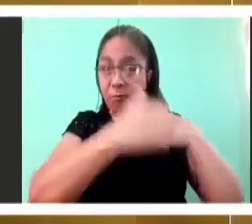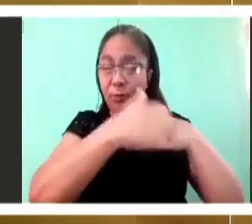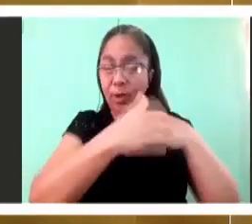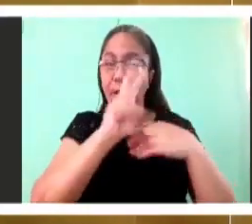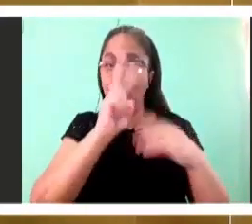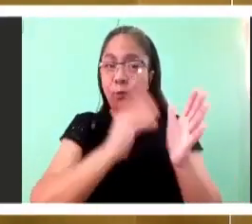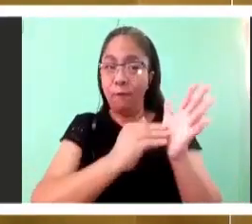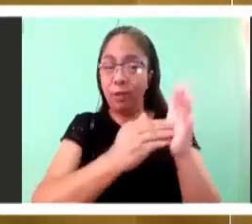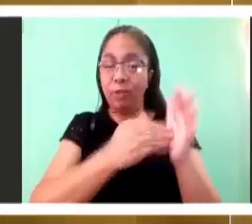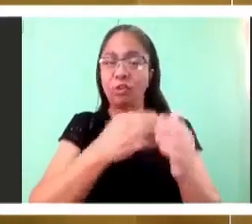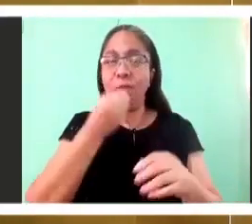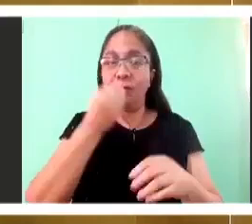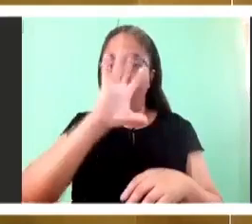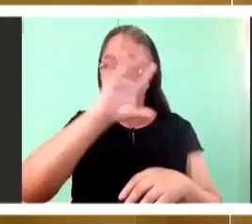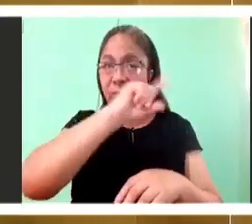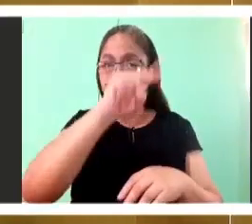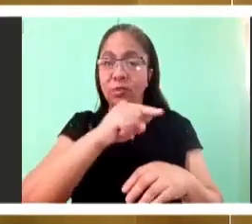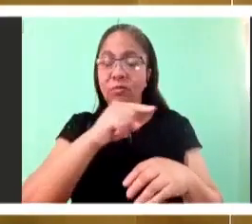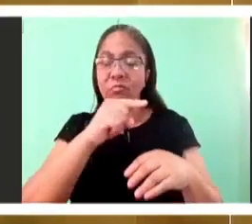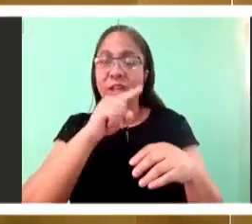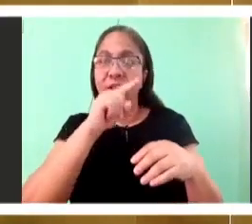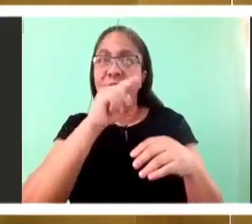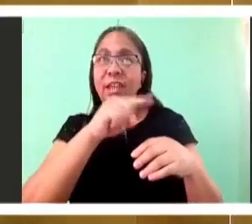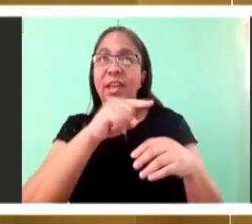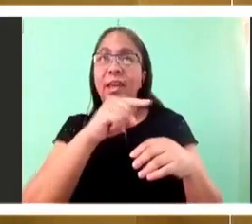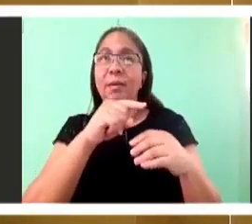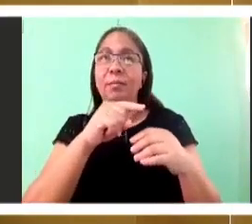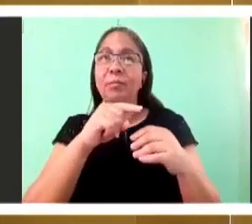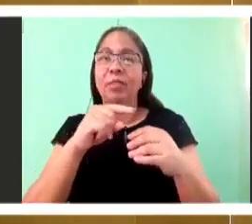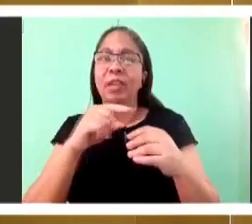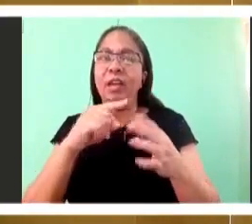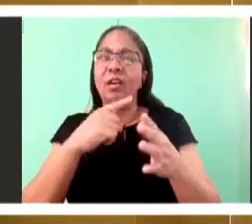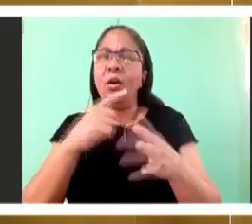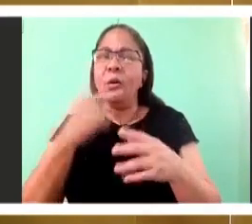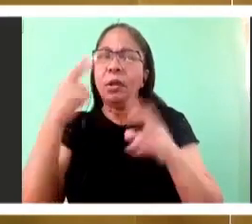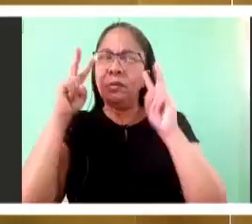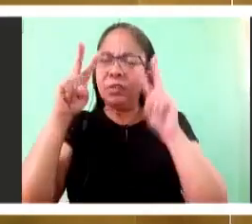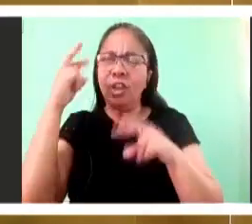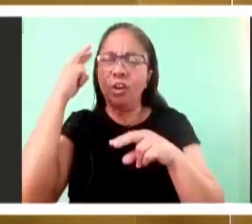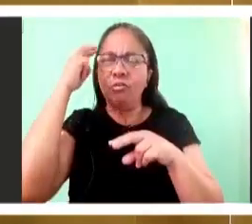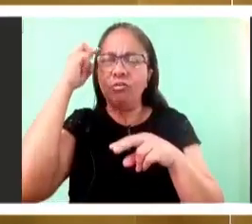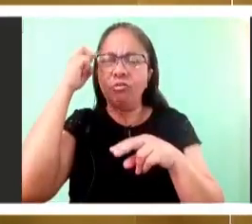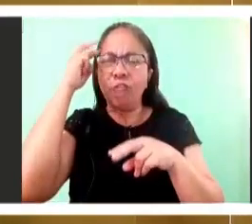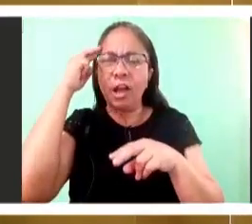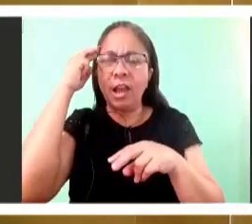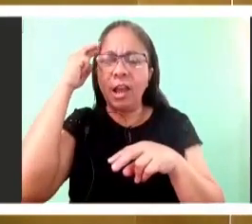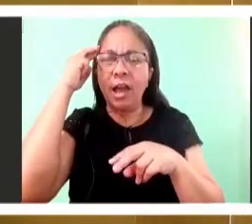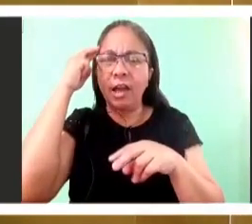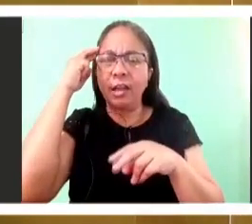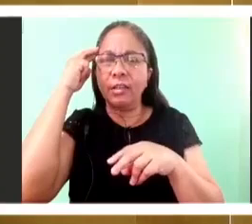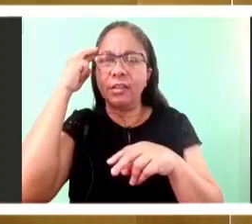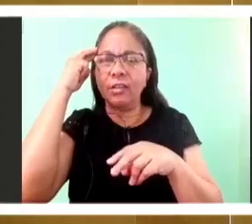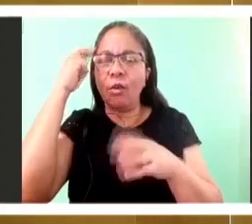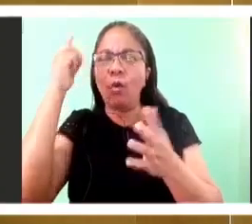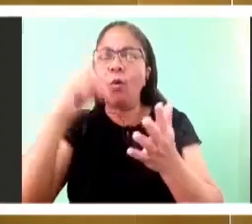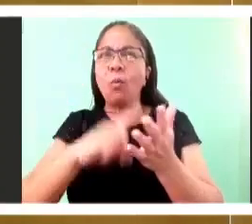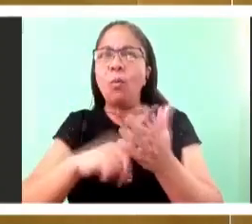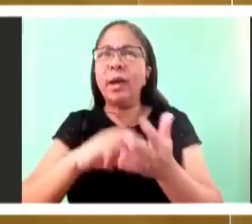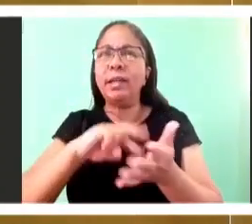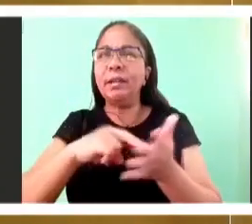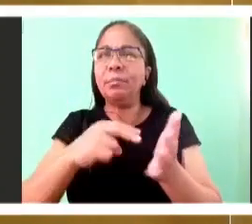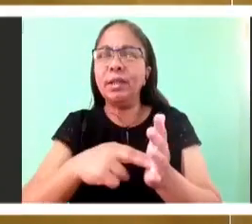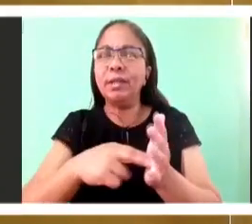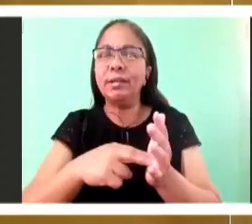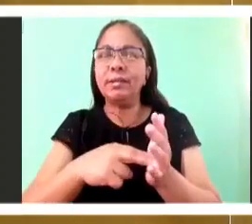am as God. Then all you will do is come to me because you